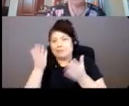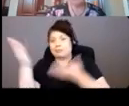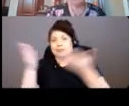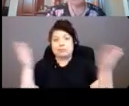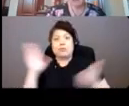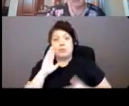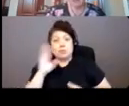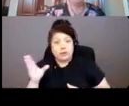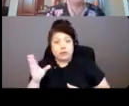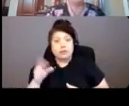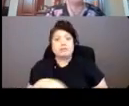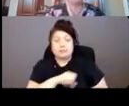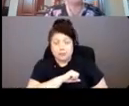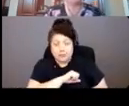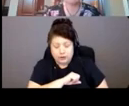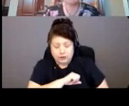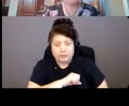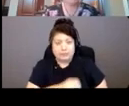Miigwetch.